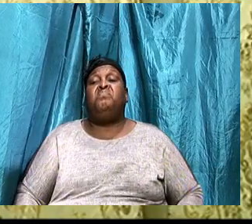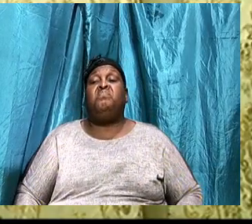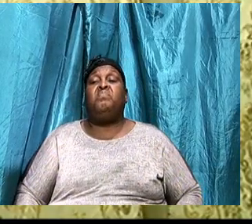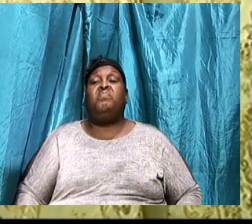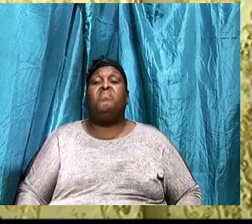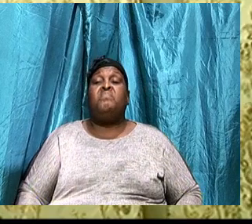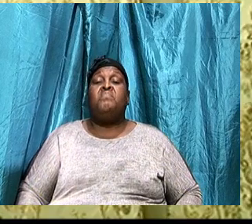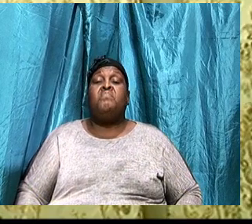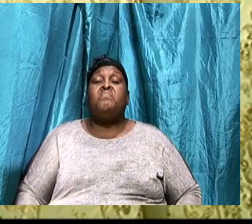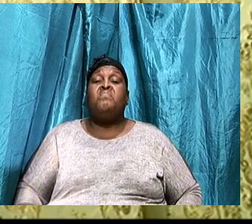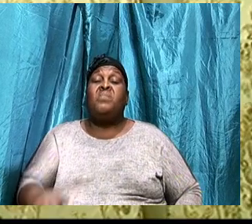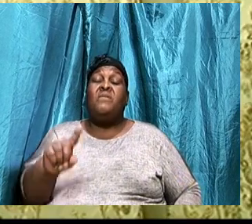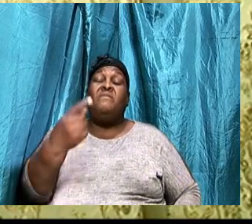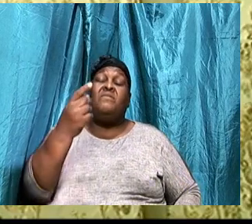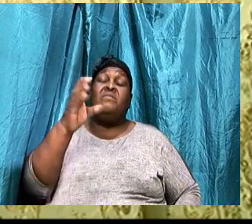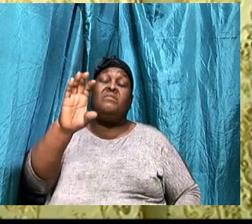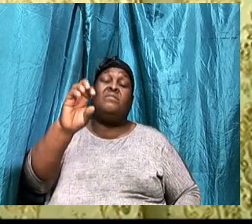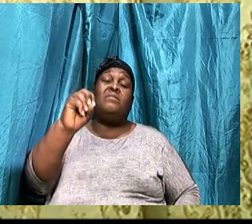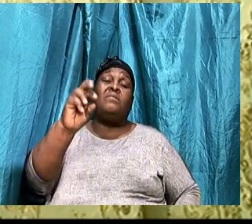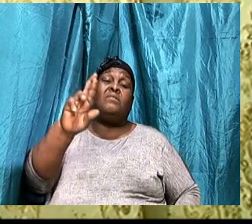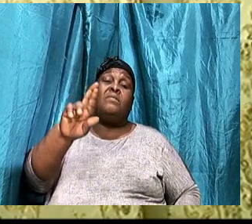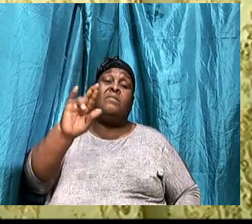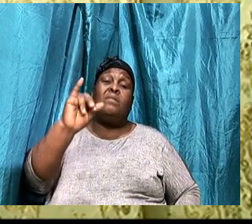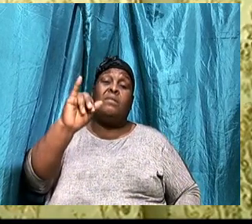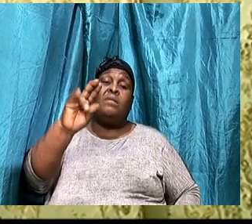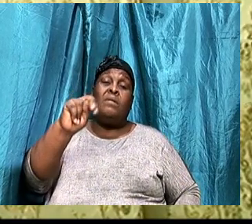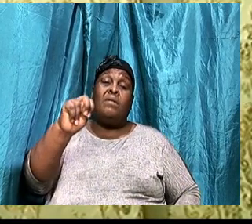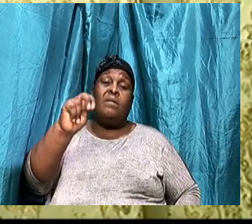1 Corinthians 6,